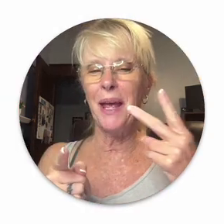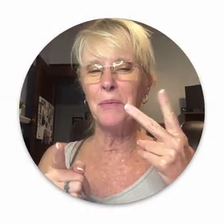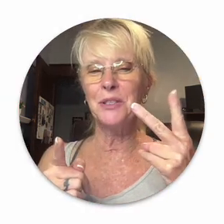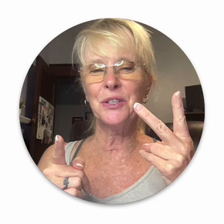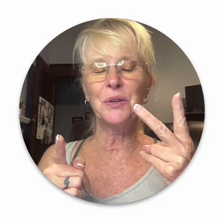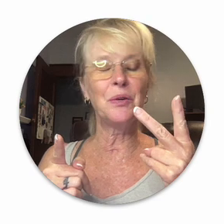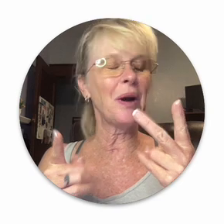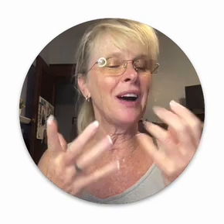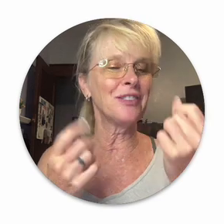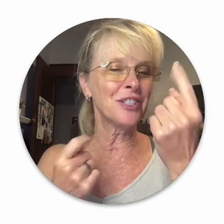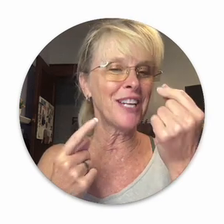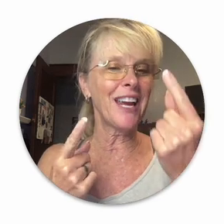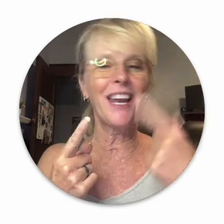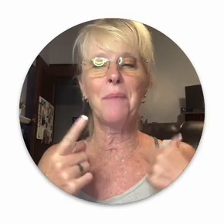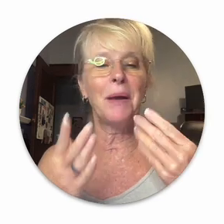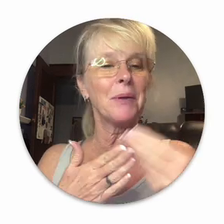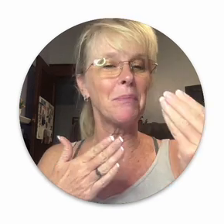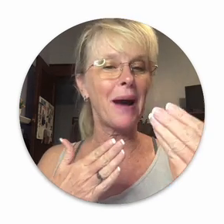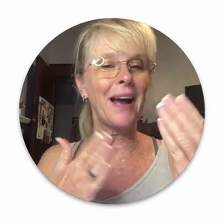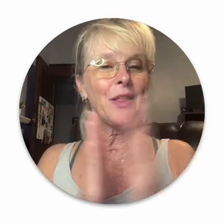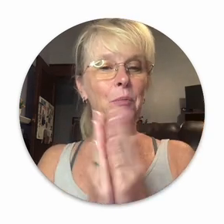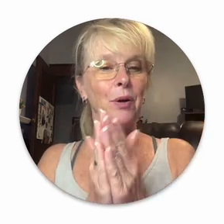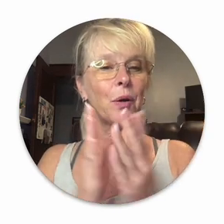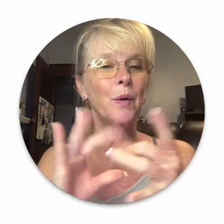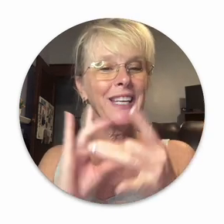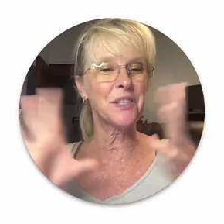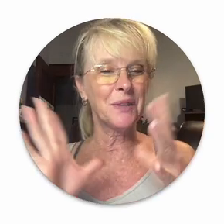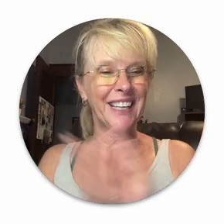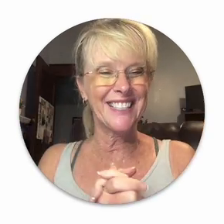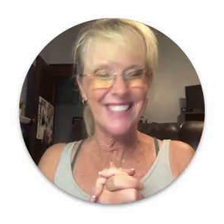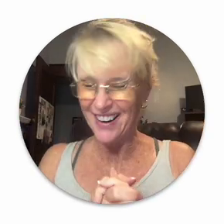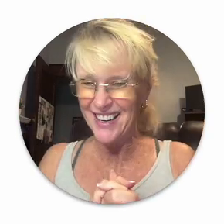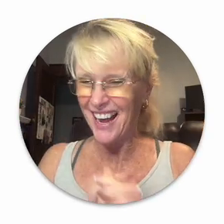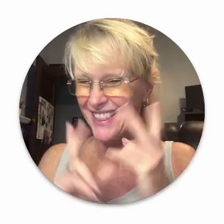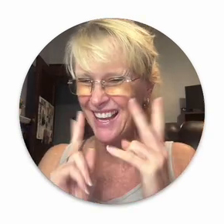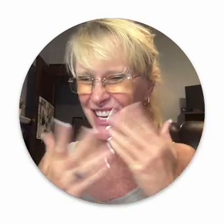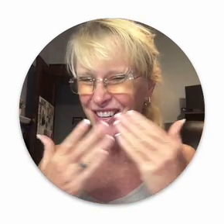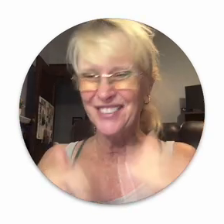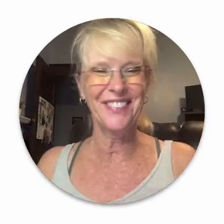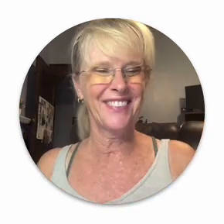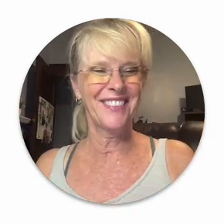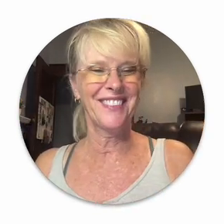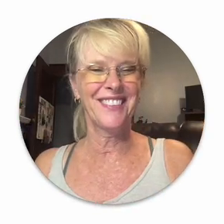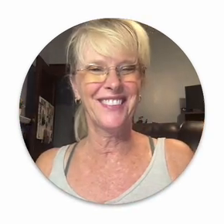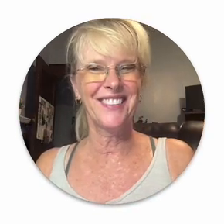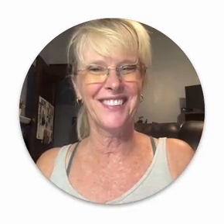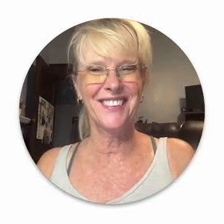And you'll be able to understand and be able to buy the book when it's released. All right. Thank you.